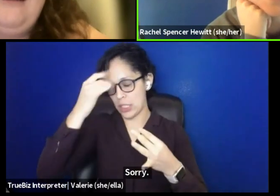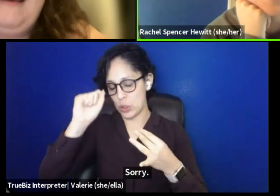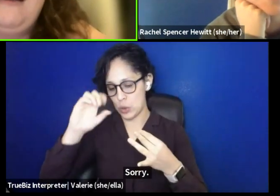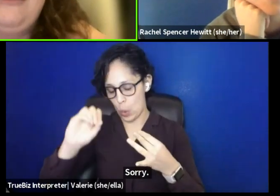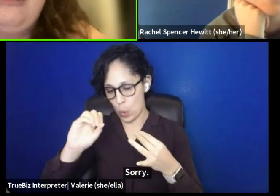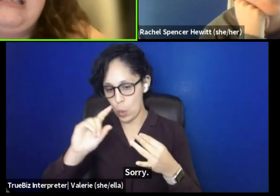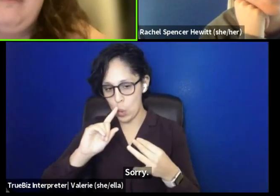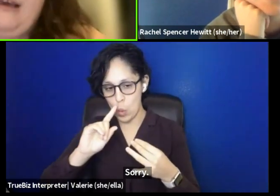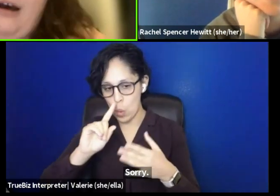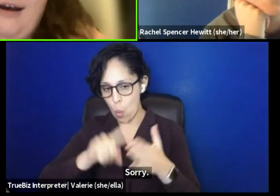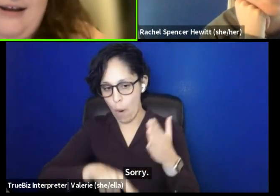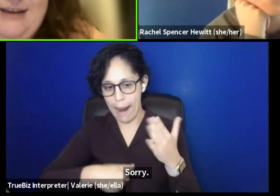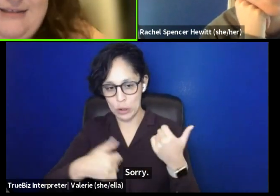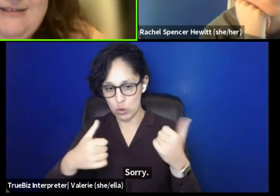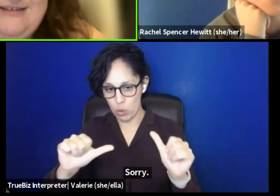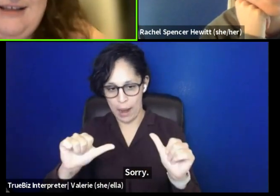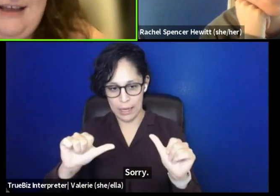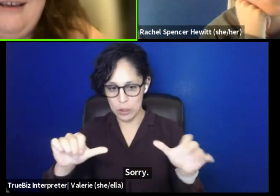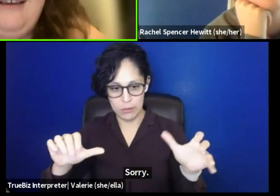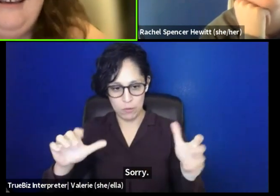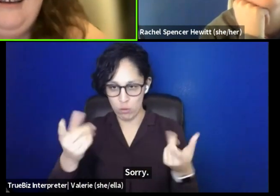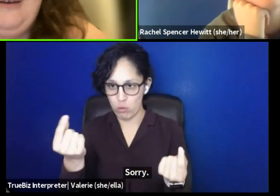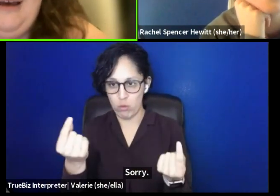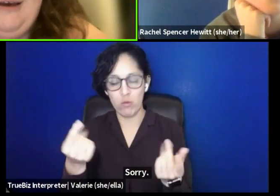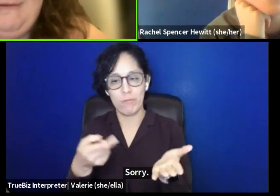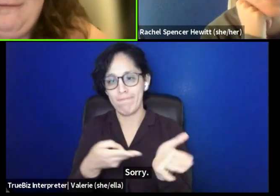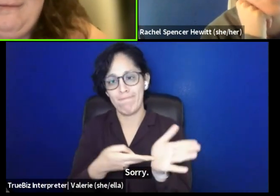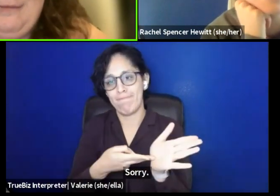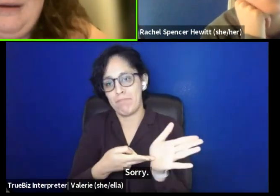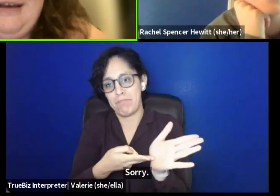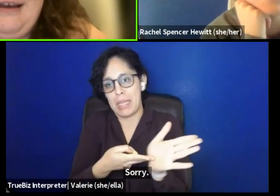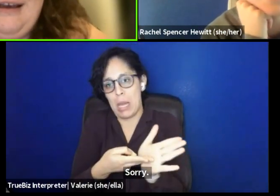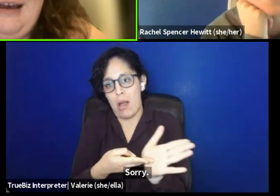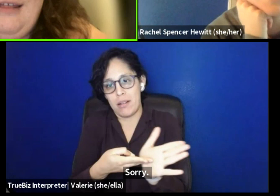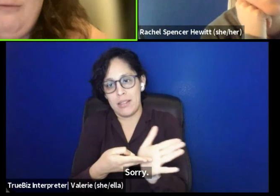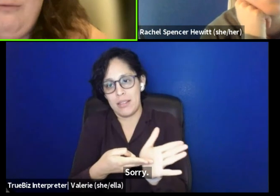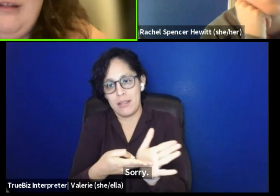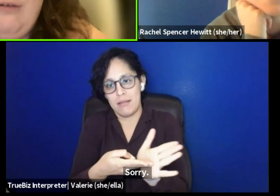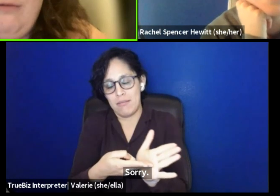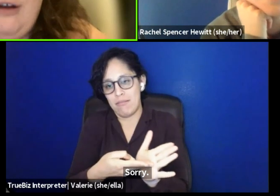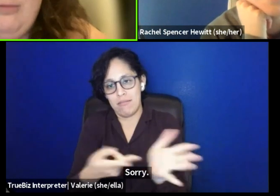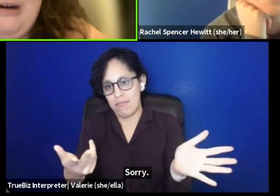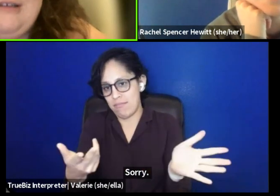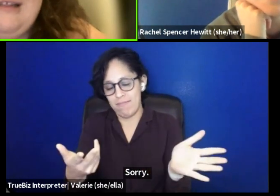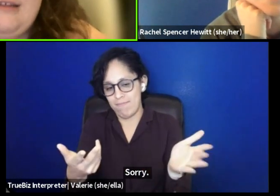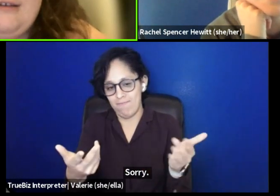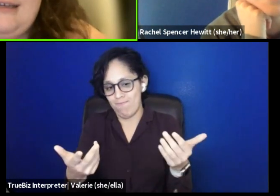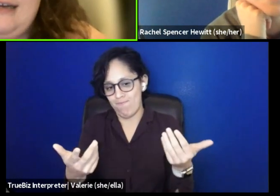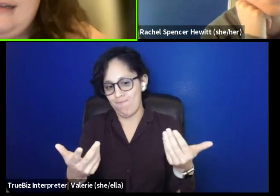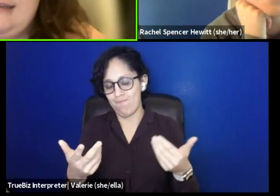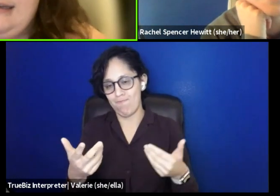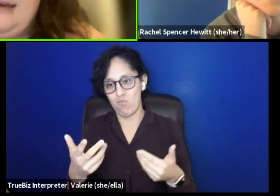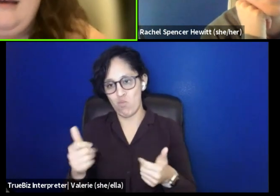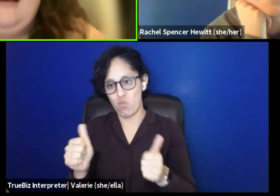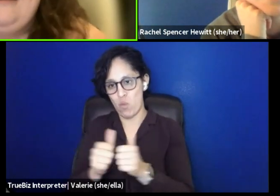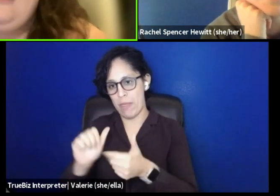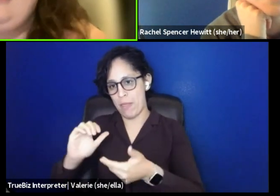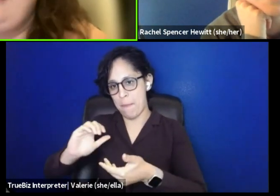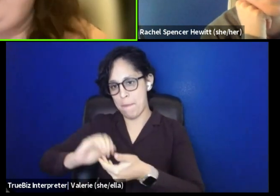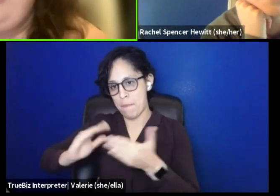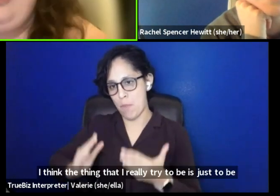that I really try to be is just to be honest, like, um, I really funder partners. think there's a tendency